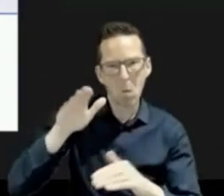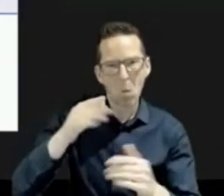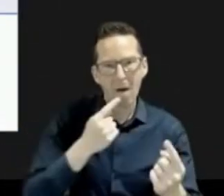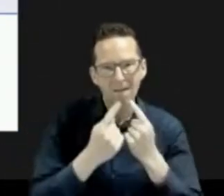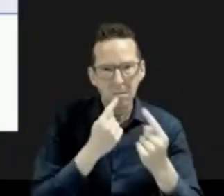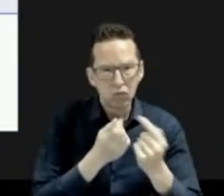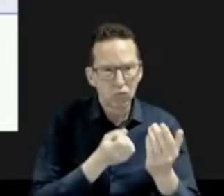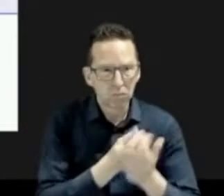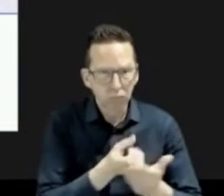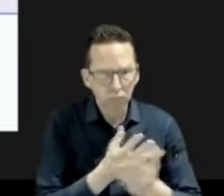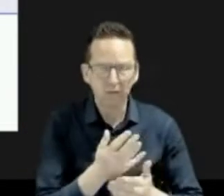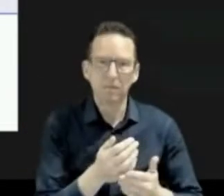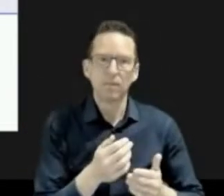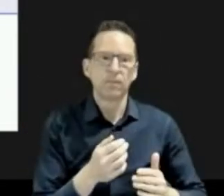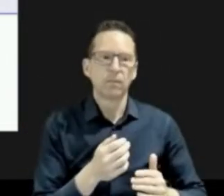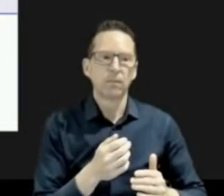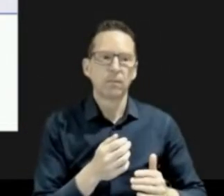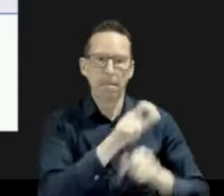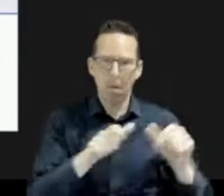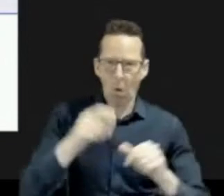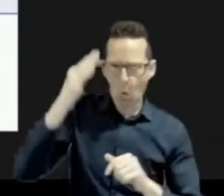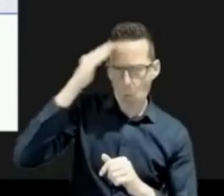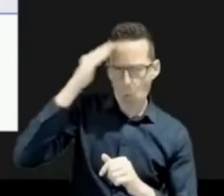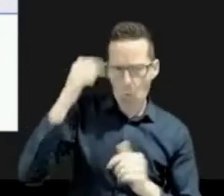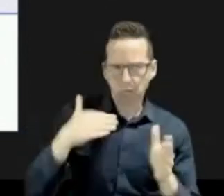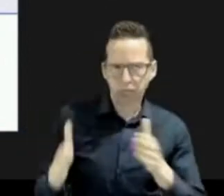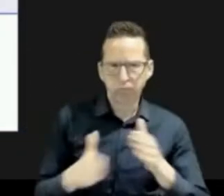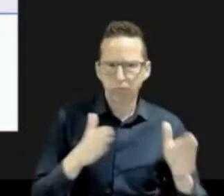who have taken a similar path and experienced similar outcomes elsewhere.